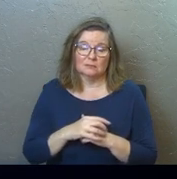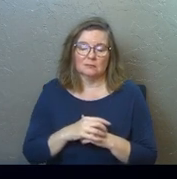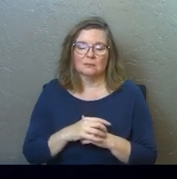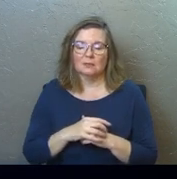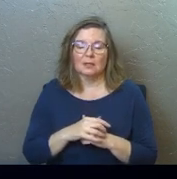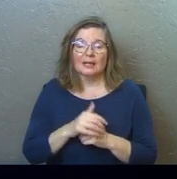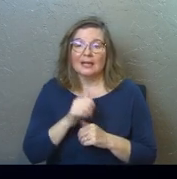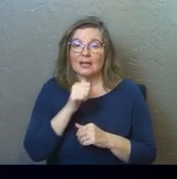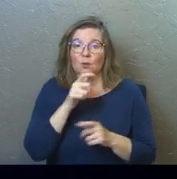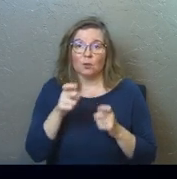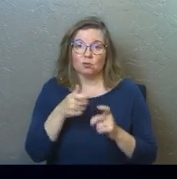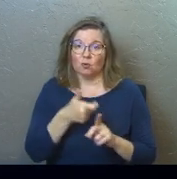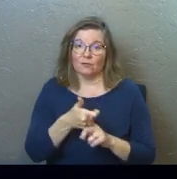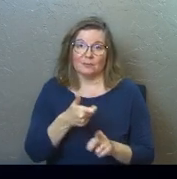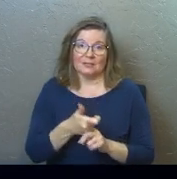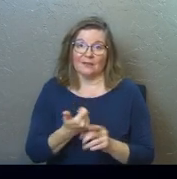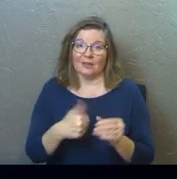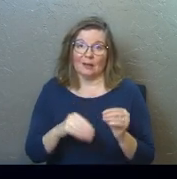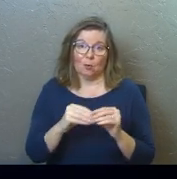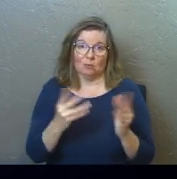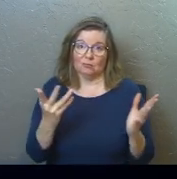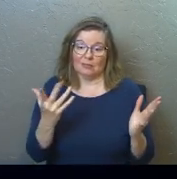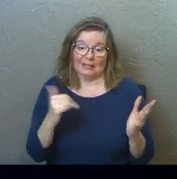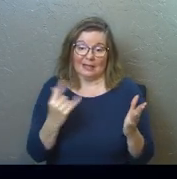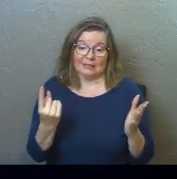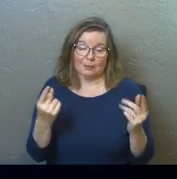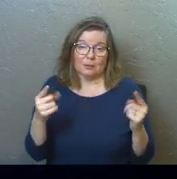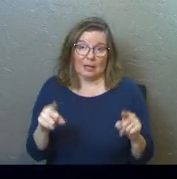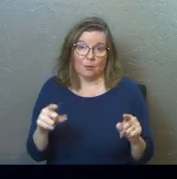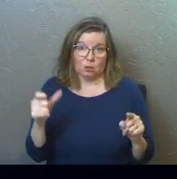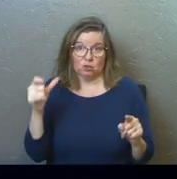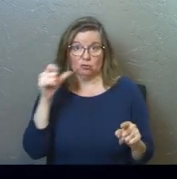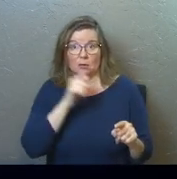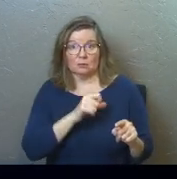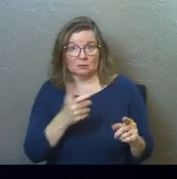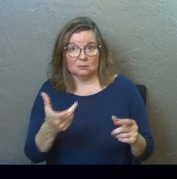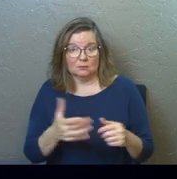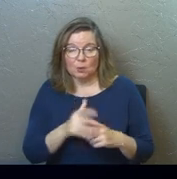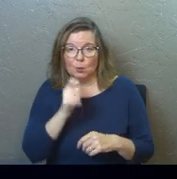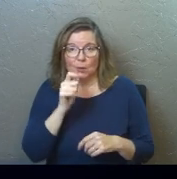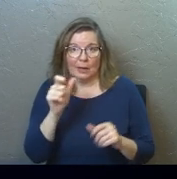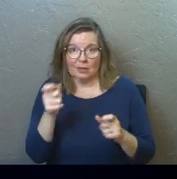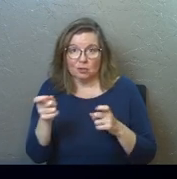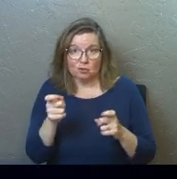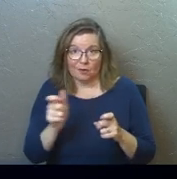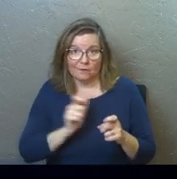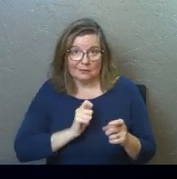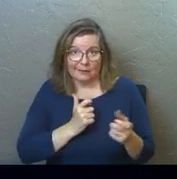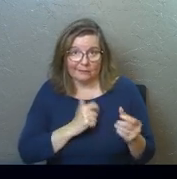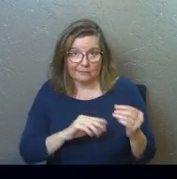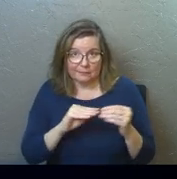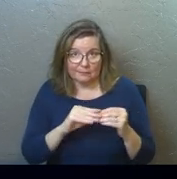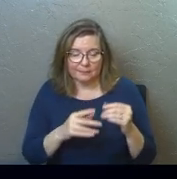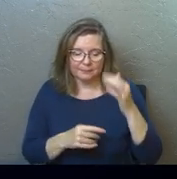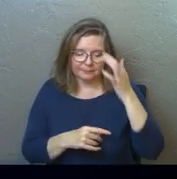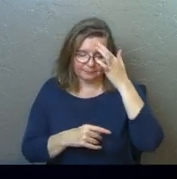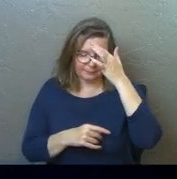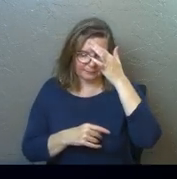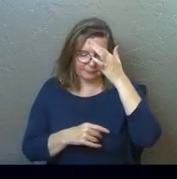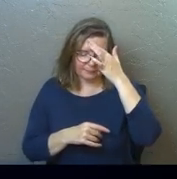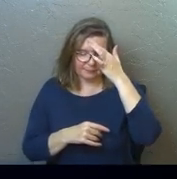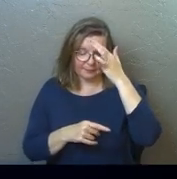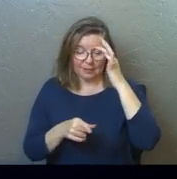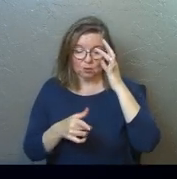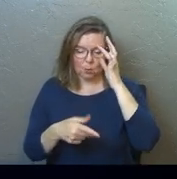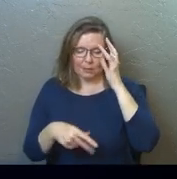And he wasn't in control, yes? Because that's sometimes what happens to us. We're not in control. And